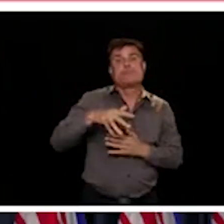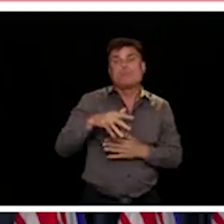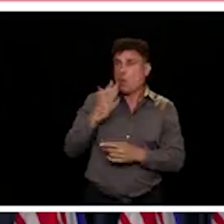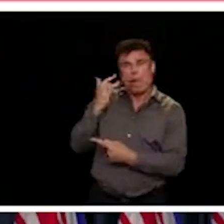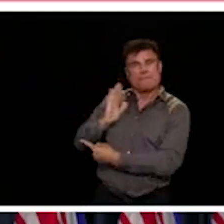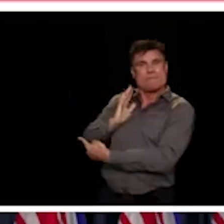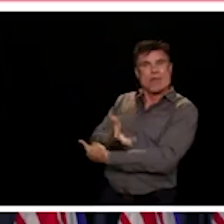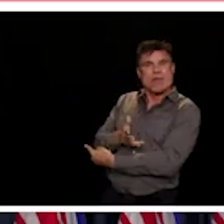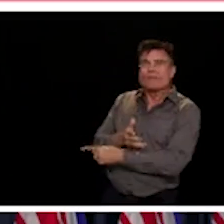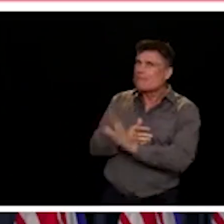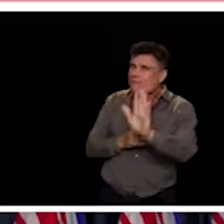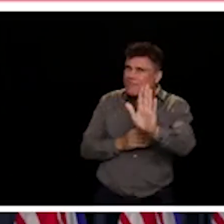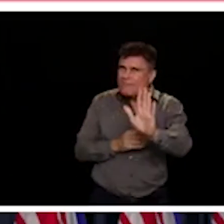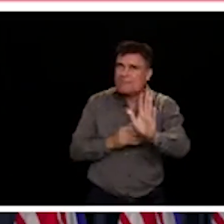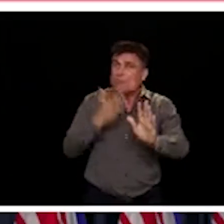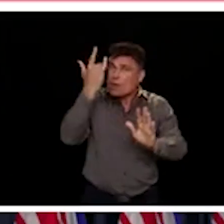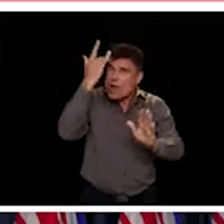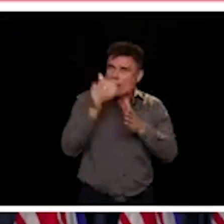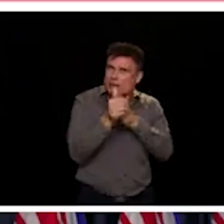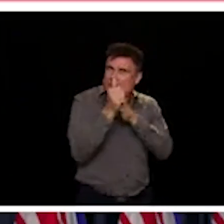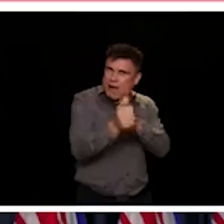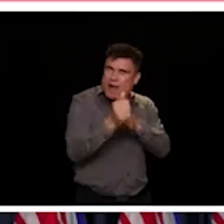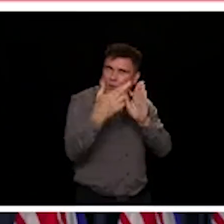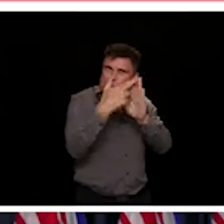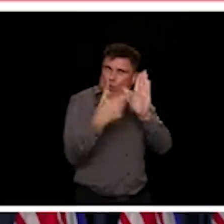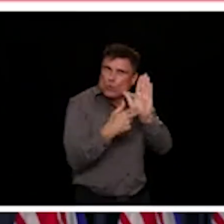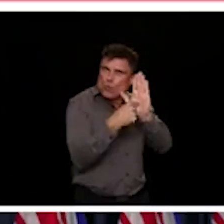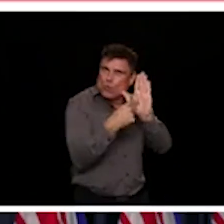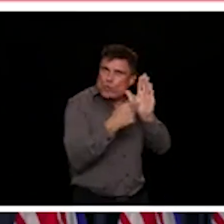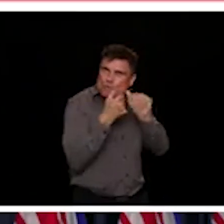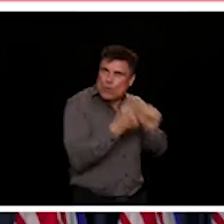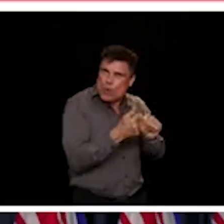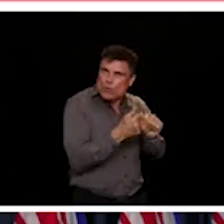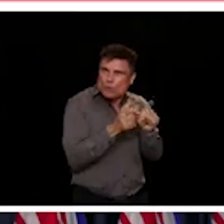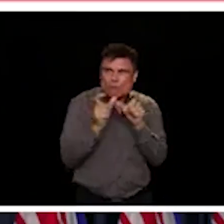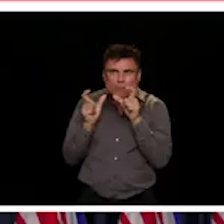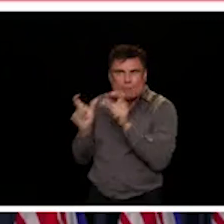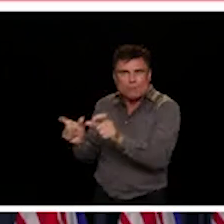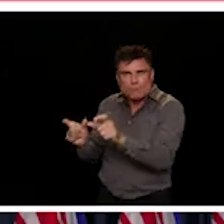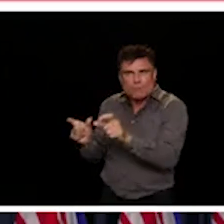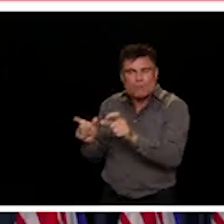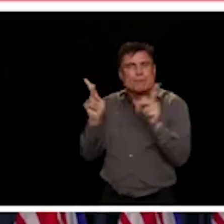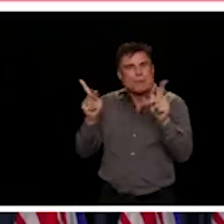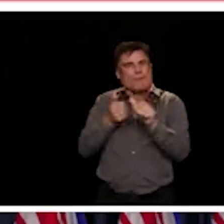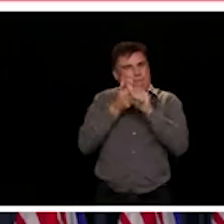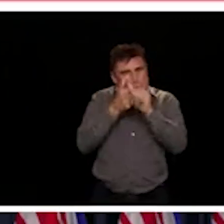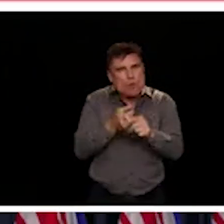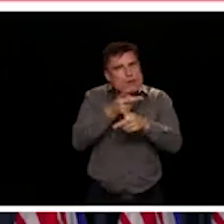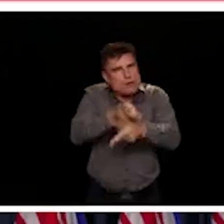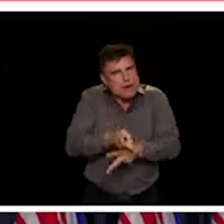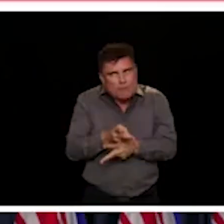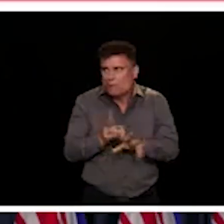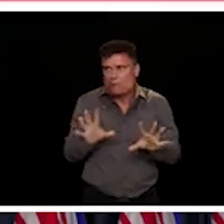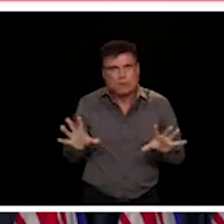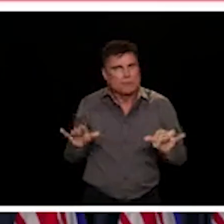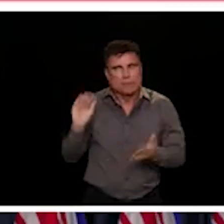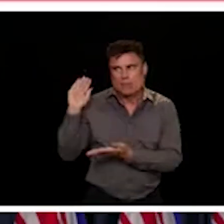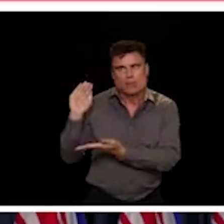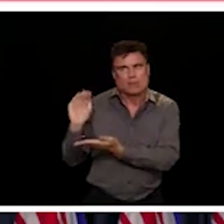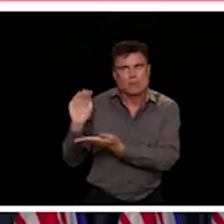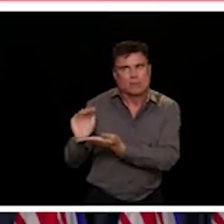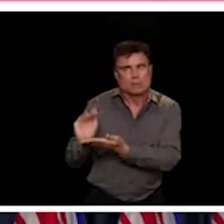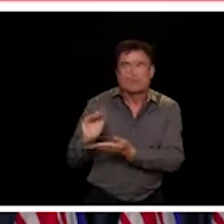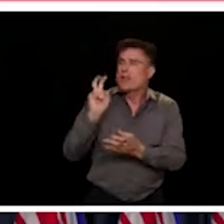epidemic here in BC. We need to continue to do these foundational pieces. We need to continue to have small